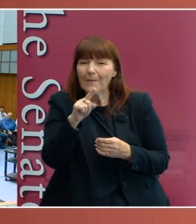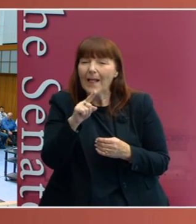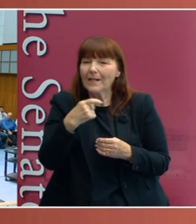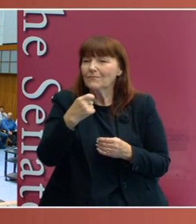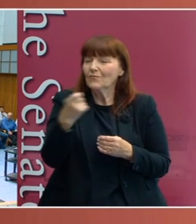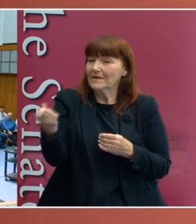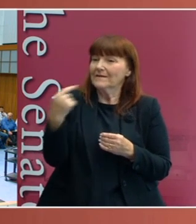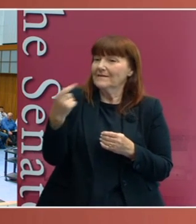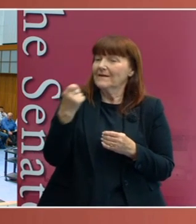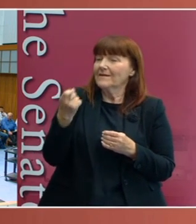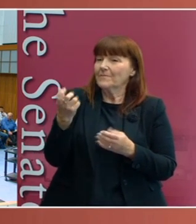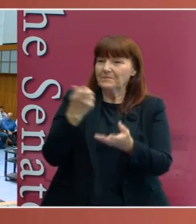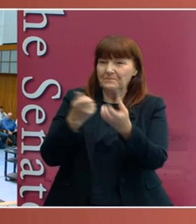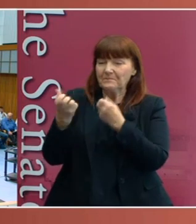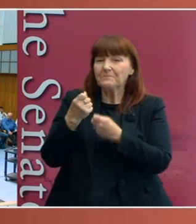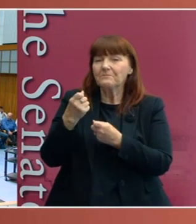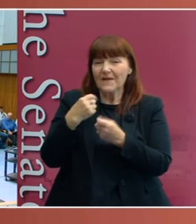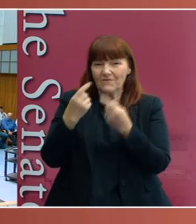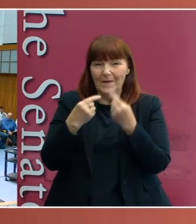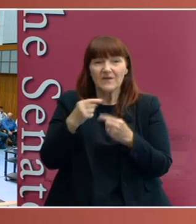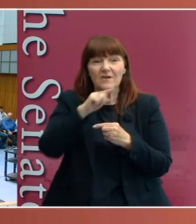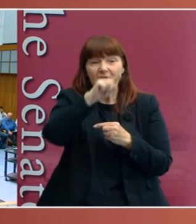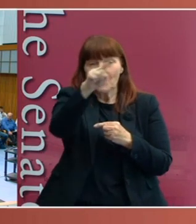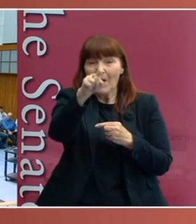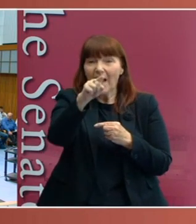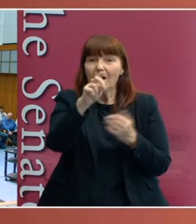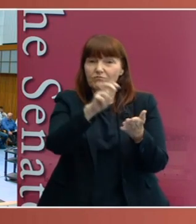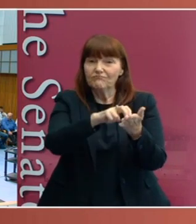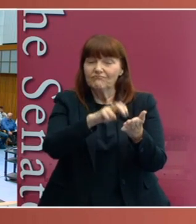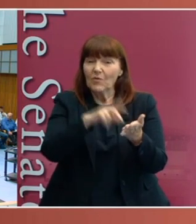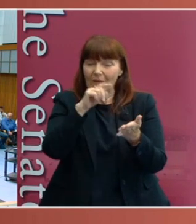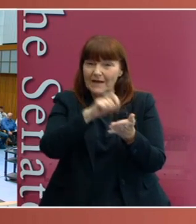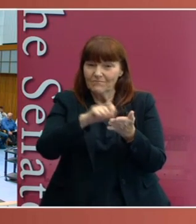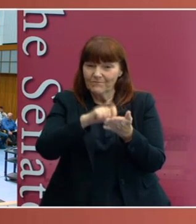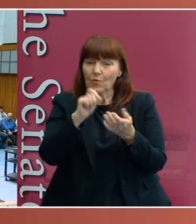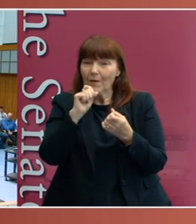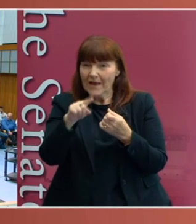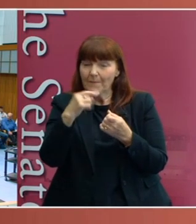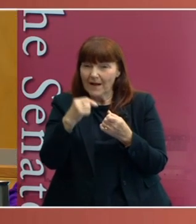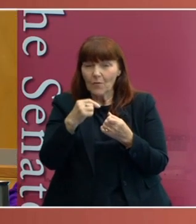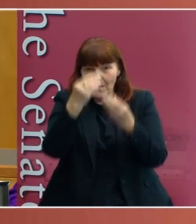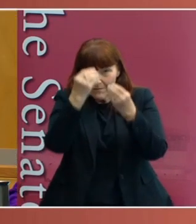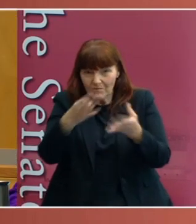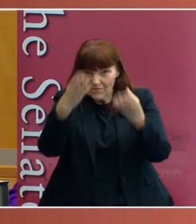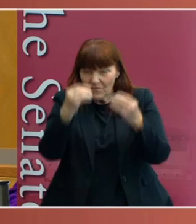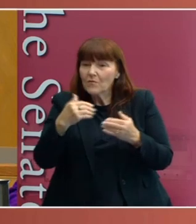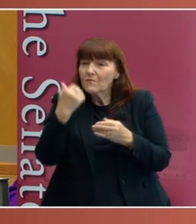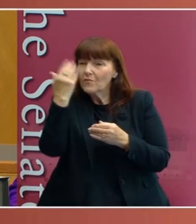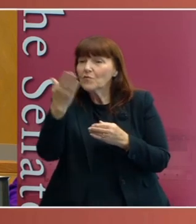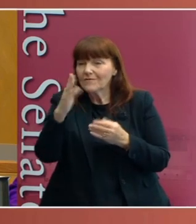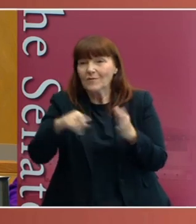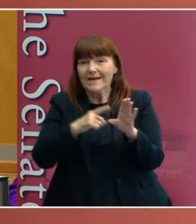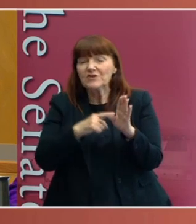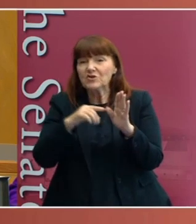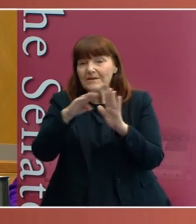subscription that you can sign up to on your way out if you'd like to be kept up to date with information about the series.